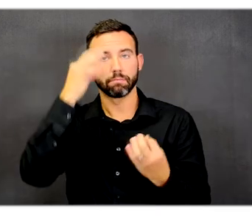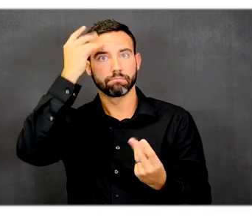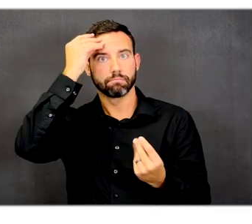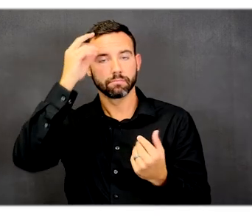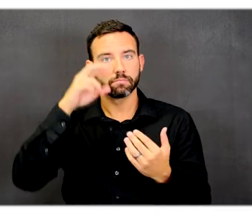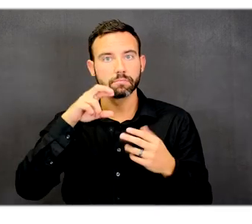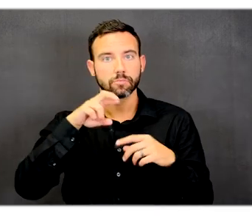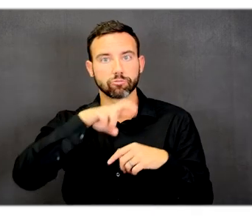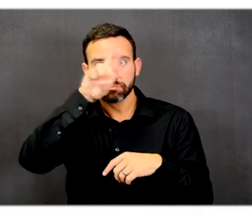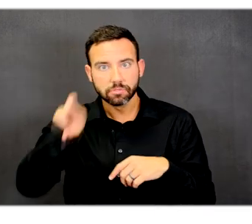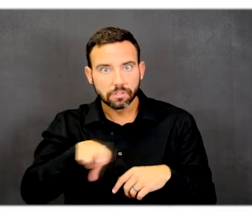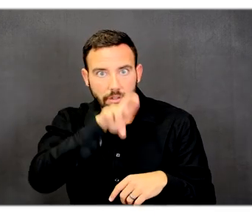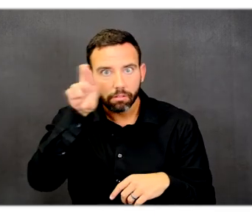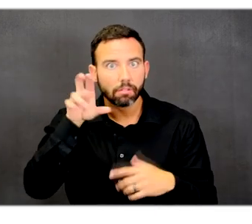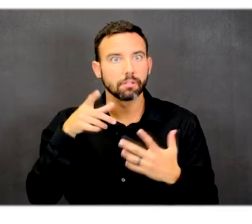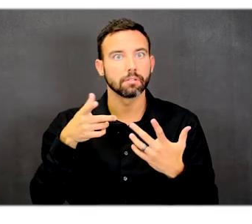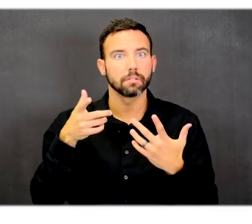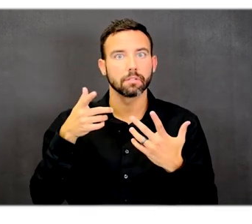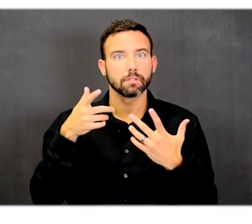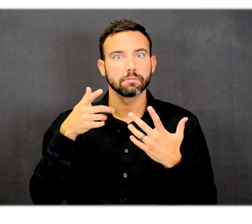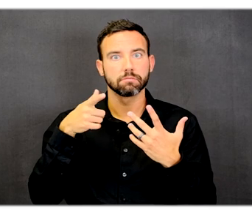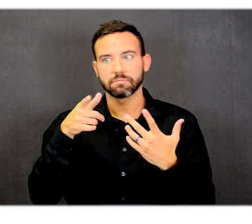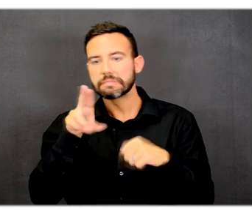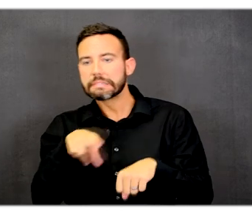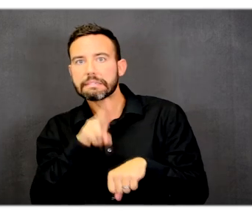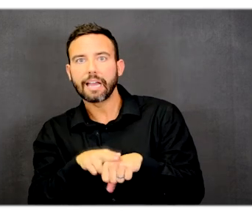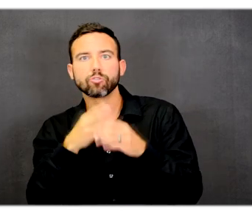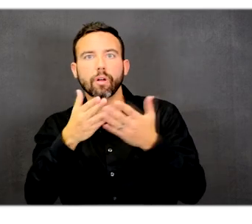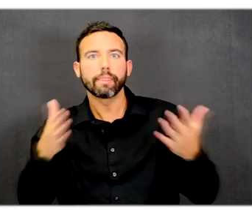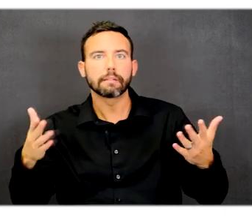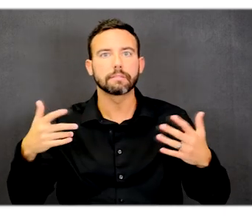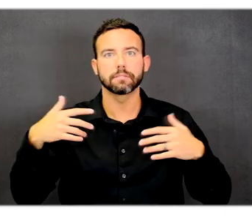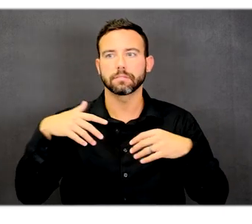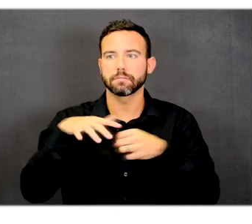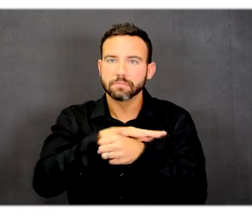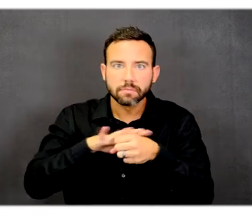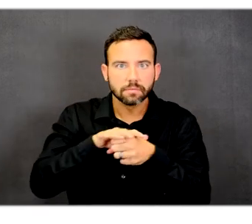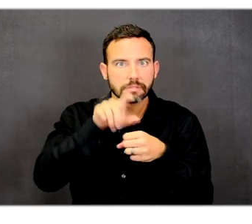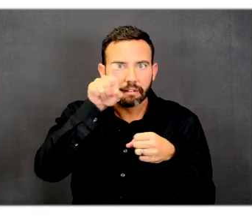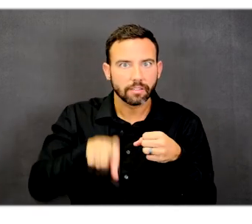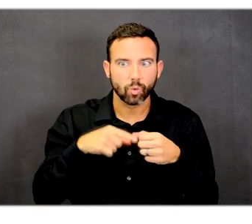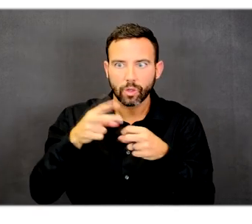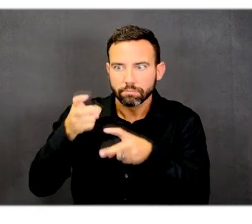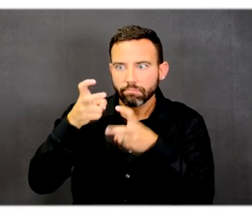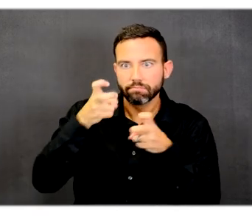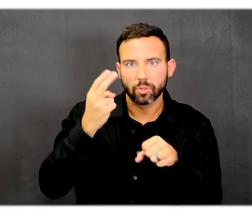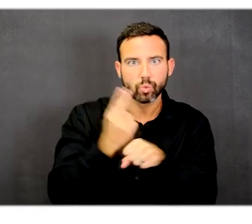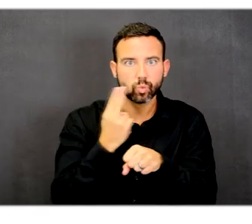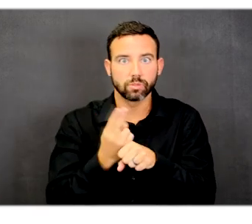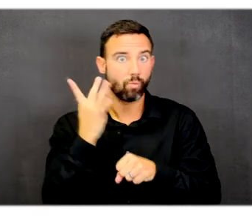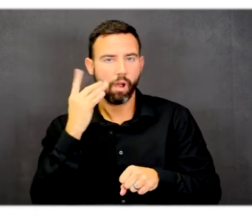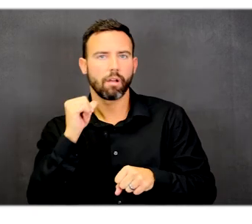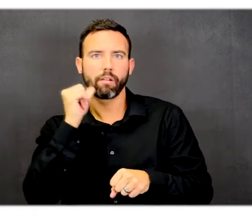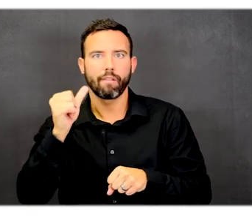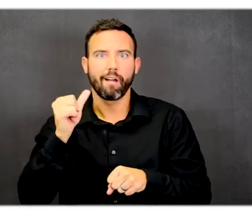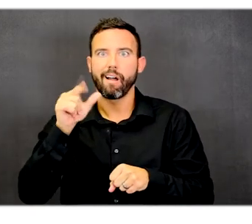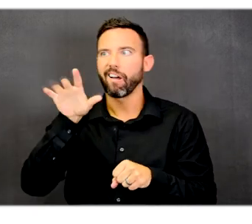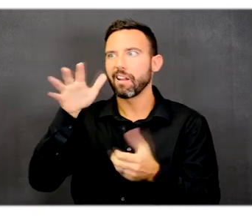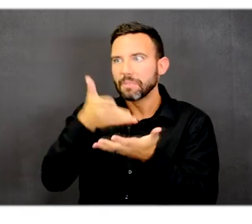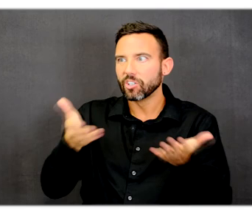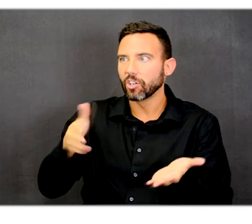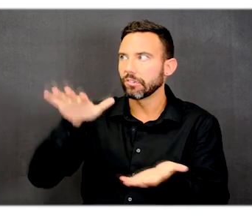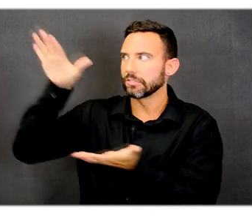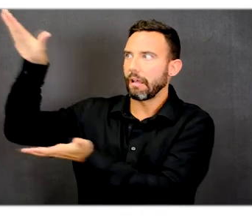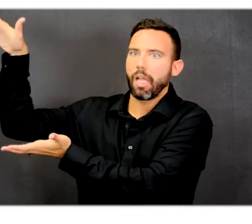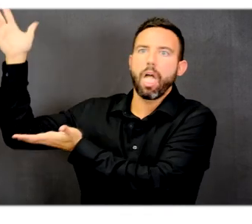Did we look at materials that are native to the area, that are regionals that we are not paying transportation costs from way across